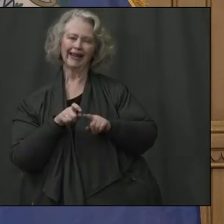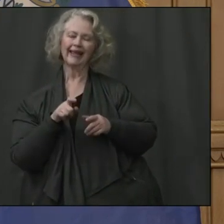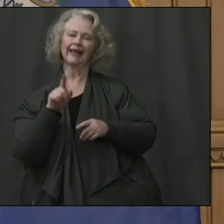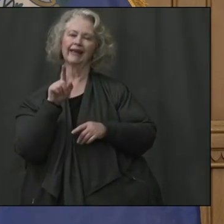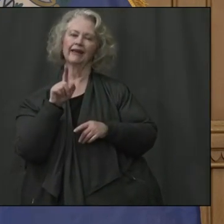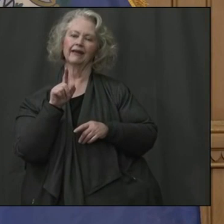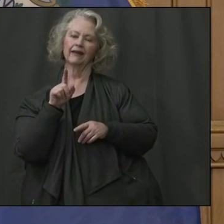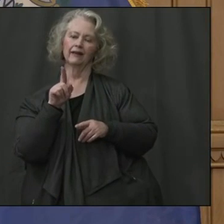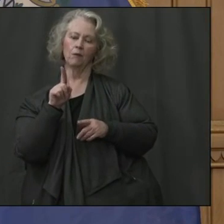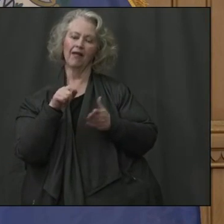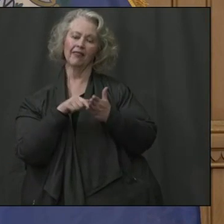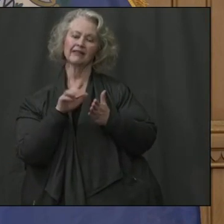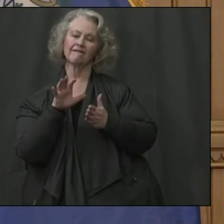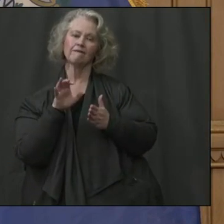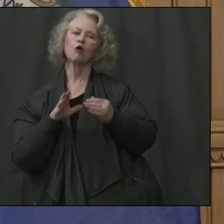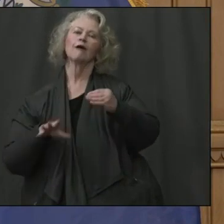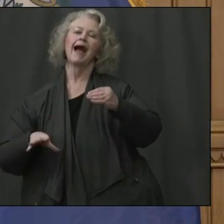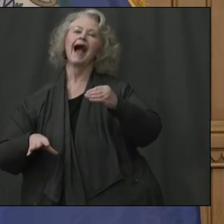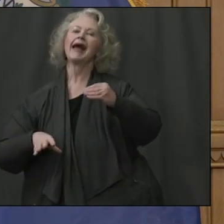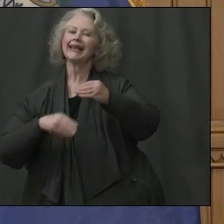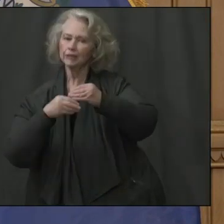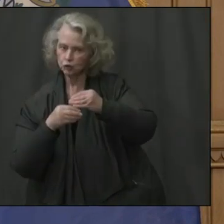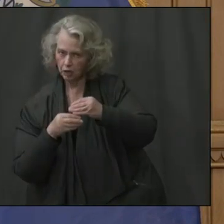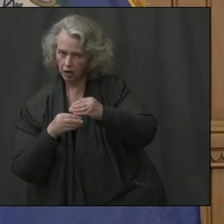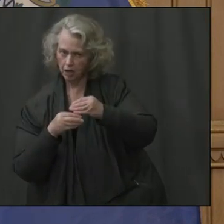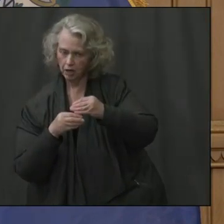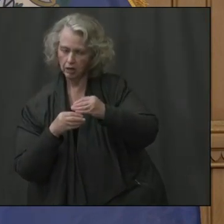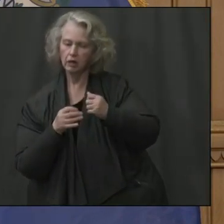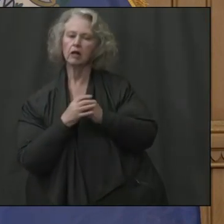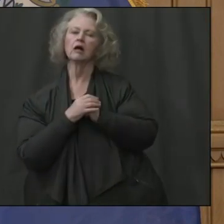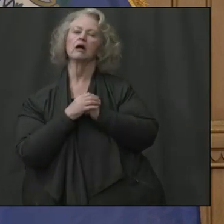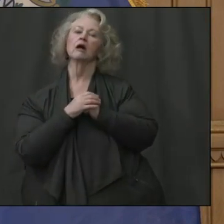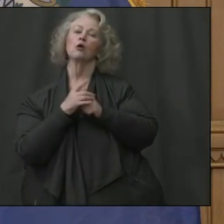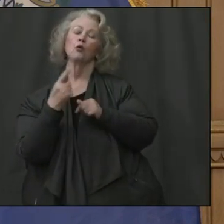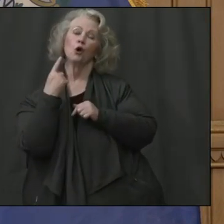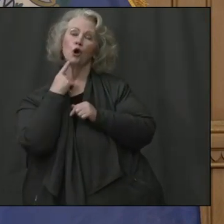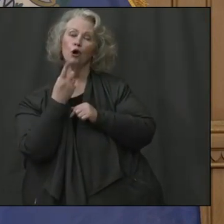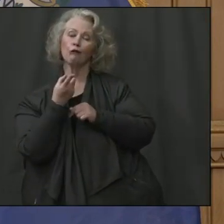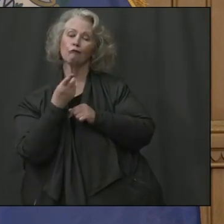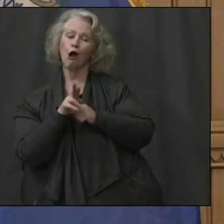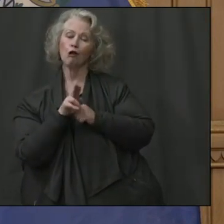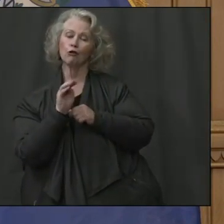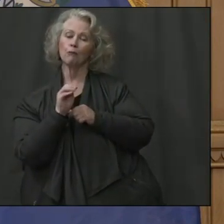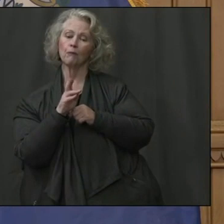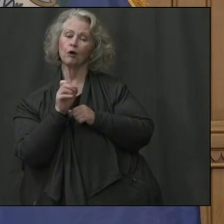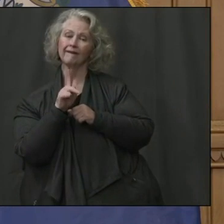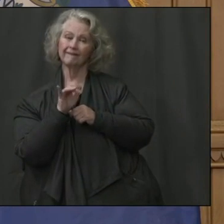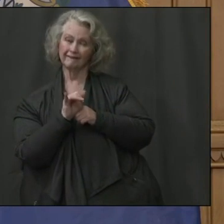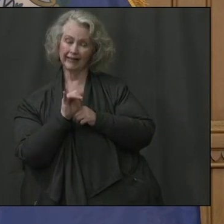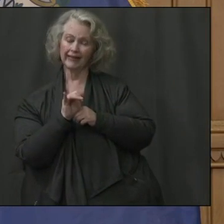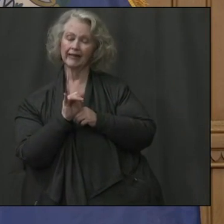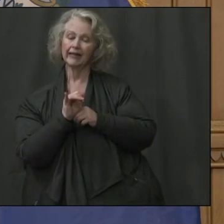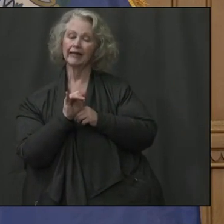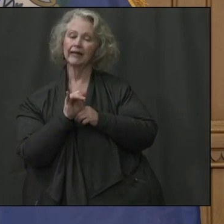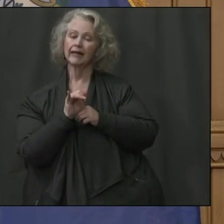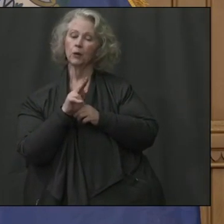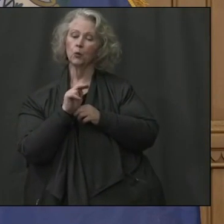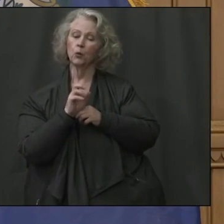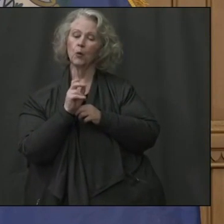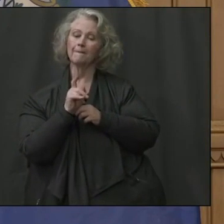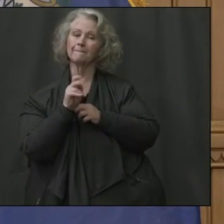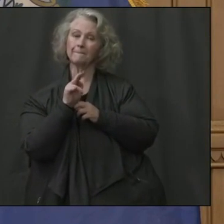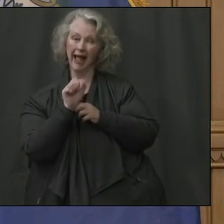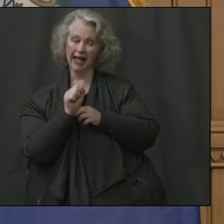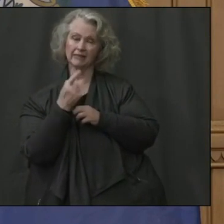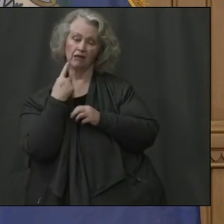additional ventilators. Uh, as you heard from Dr. Murphy, um, New Vance the other day, one of the two things that sort of